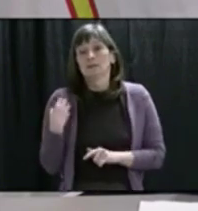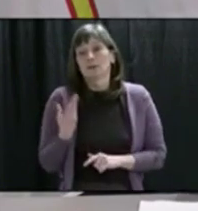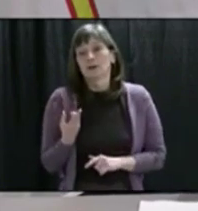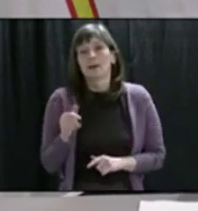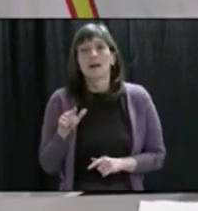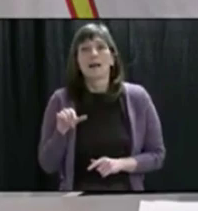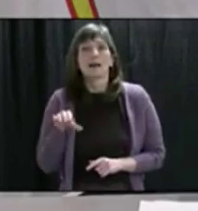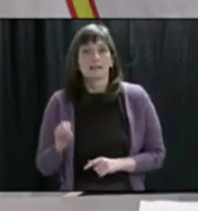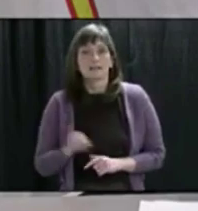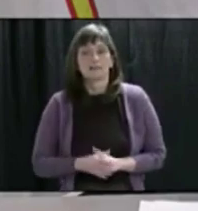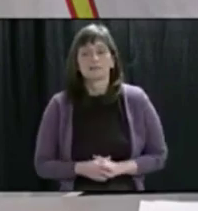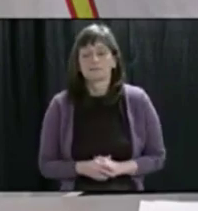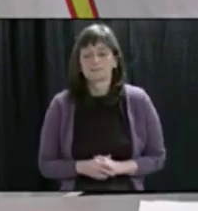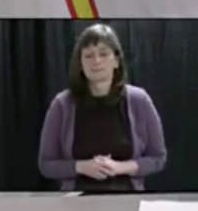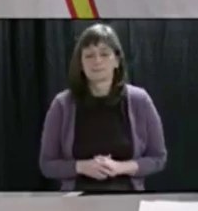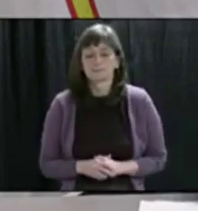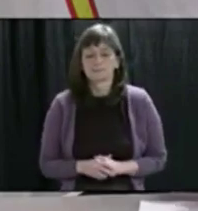comments.